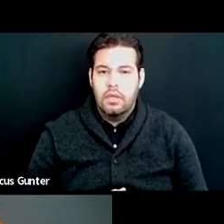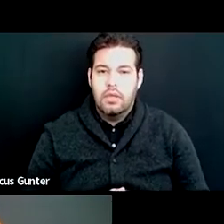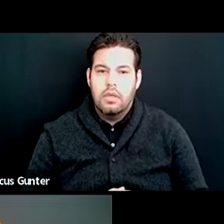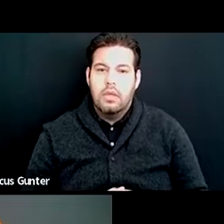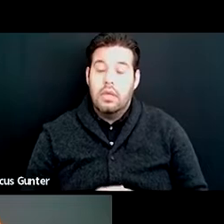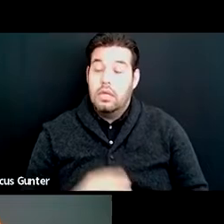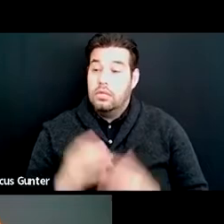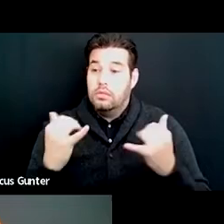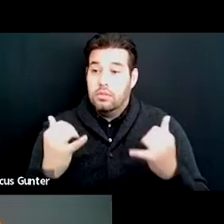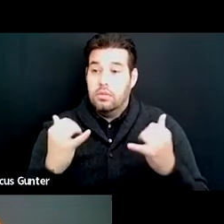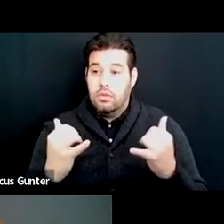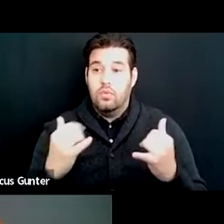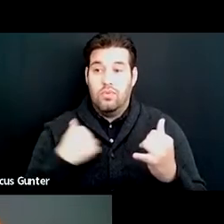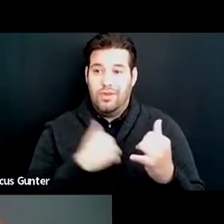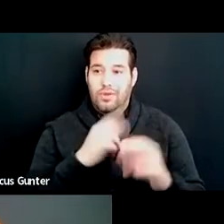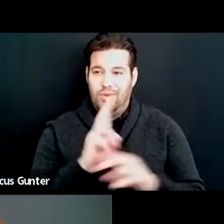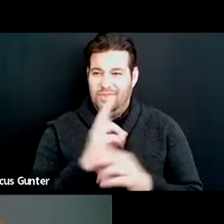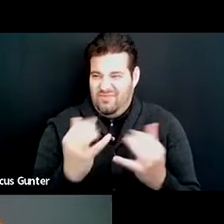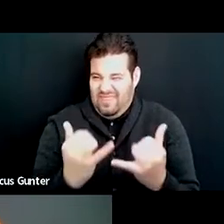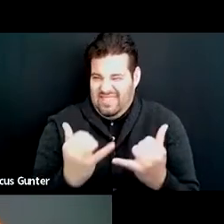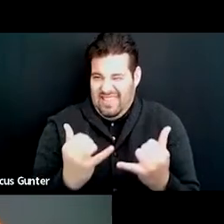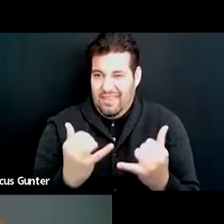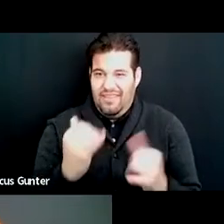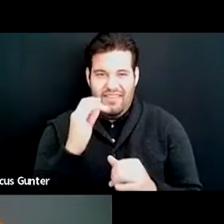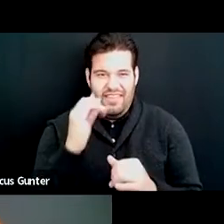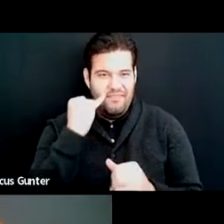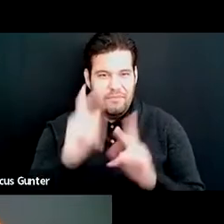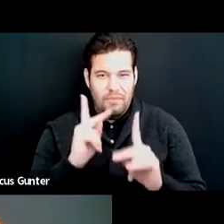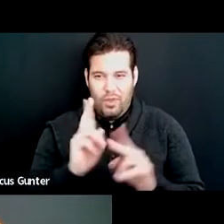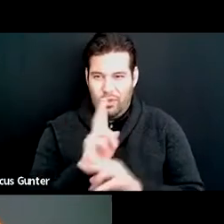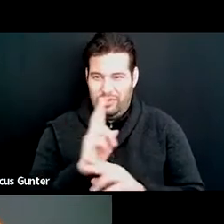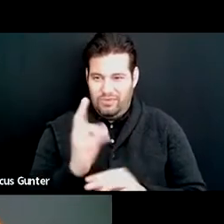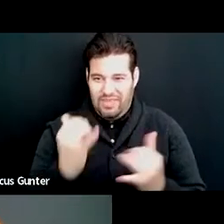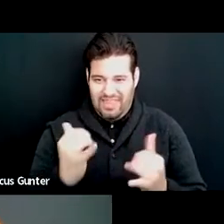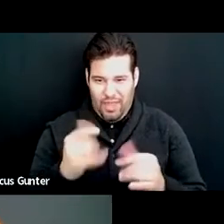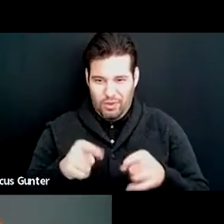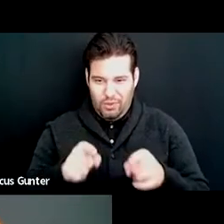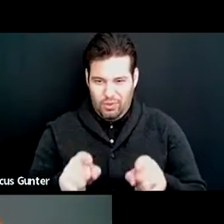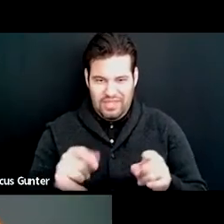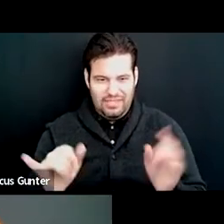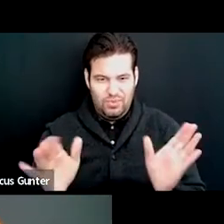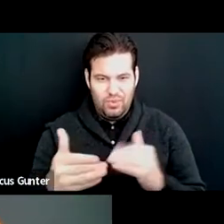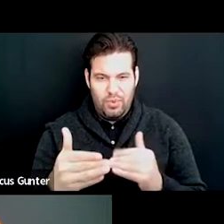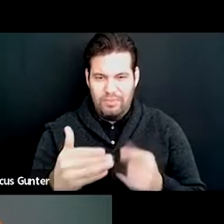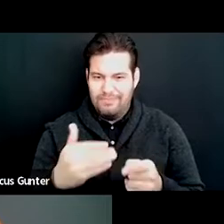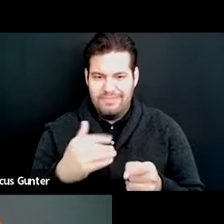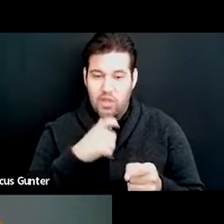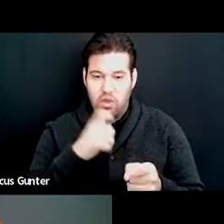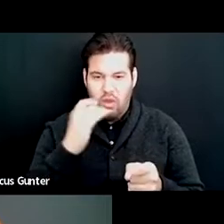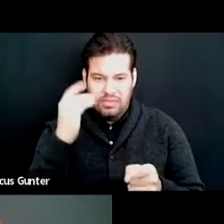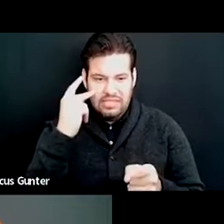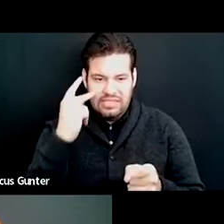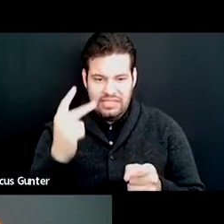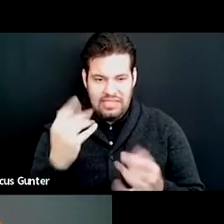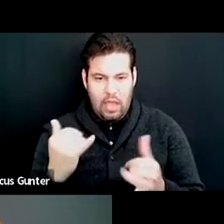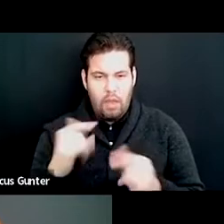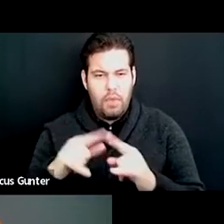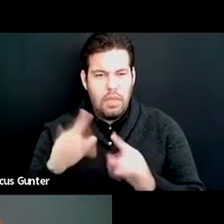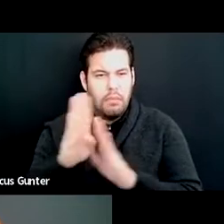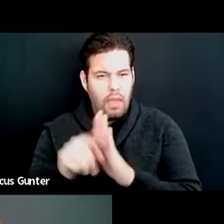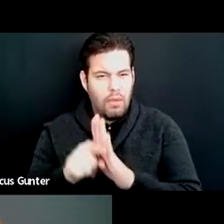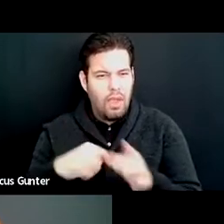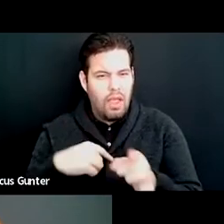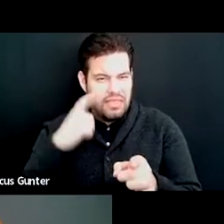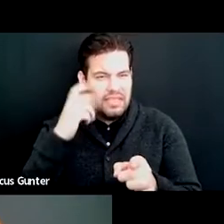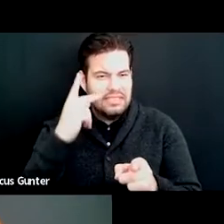or currently potentially using in this case, if folks are using it within the room as well. I don't have it on my screen, but I think I see it on the screen in the background here.